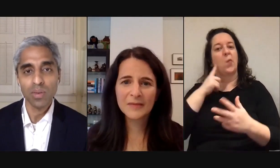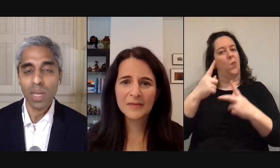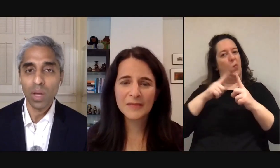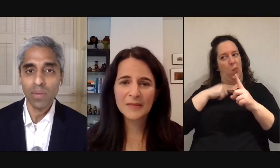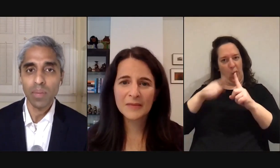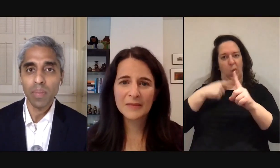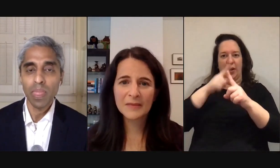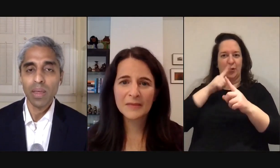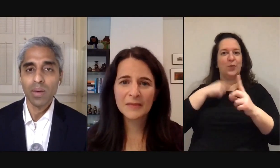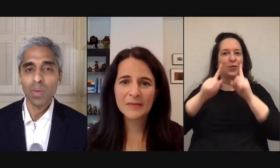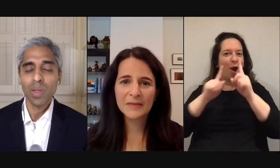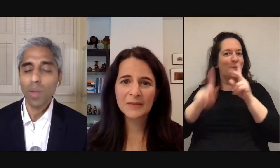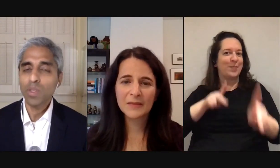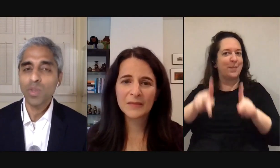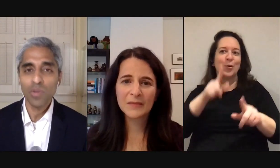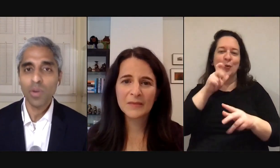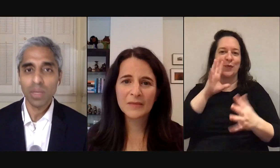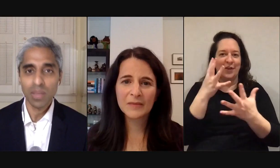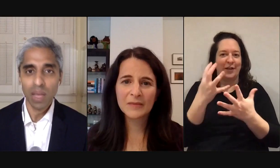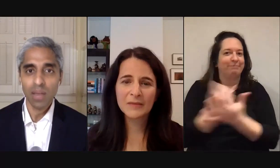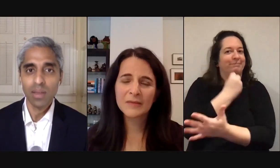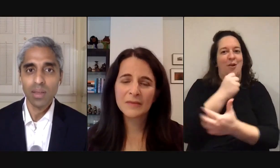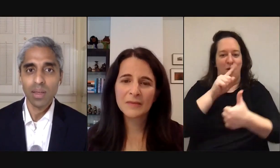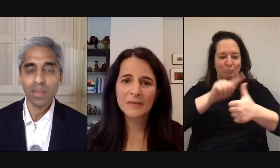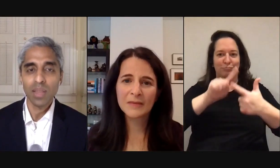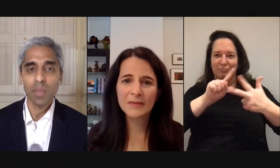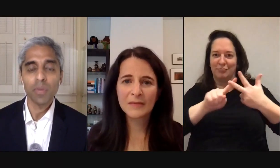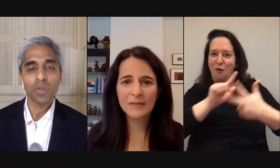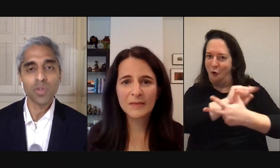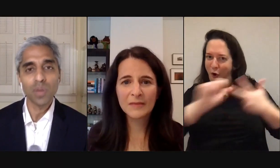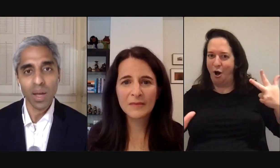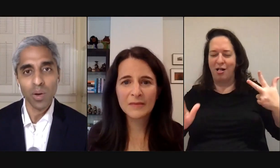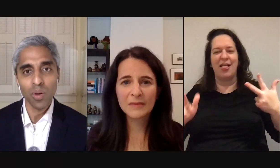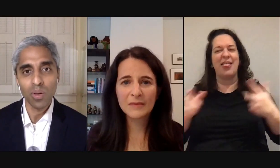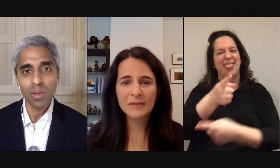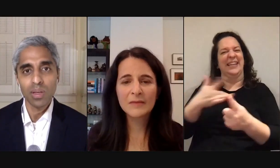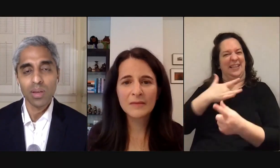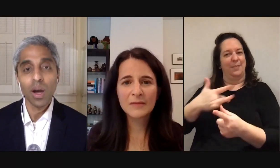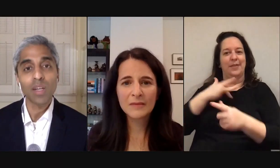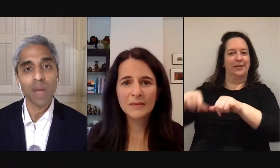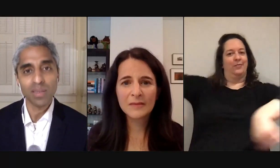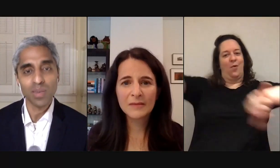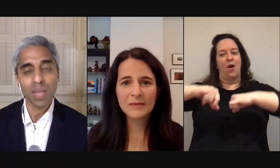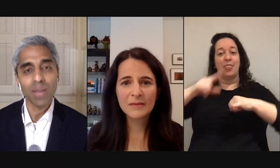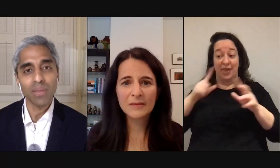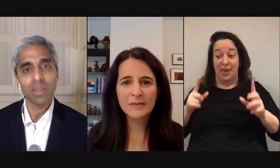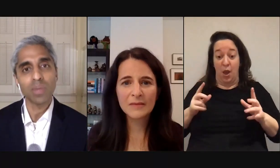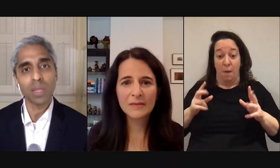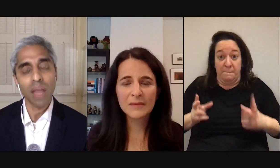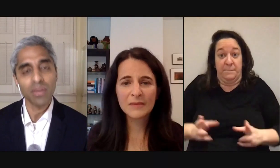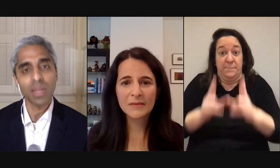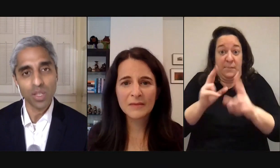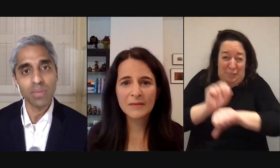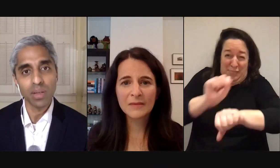areas or any one of them what they'll almost uniformly say is that the pursuit of that goal contrasted with how they